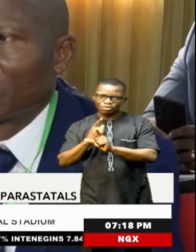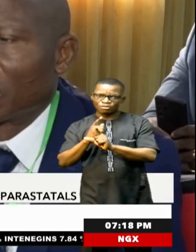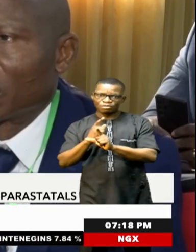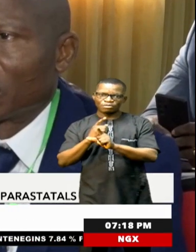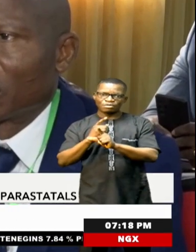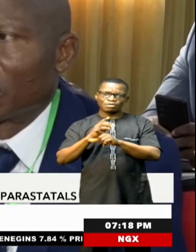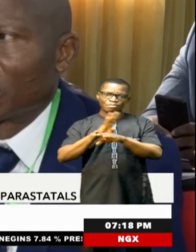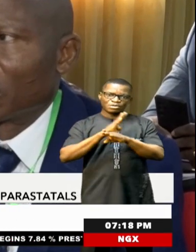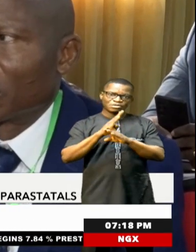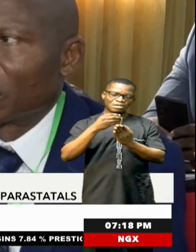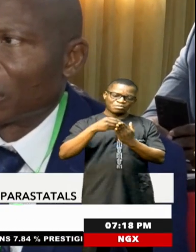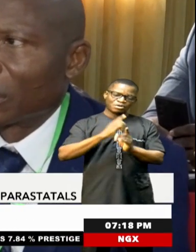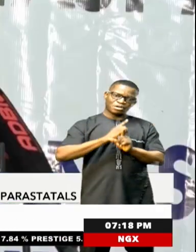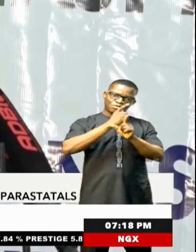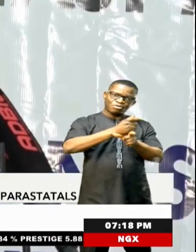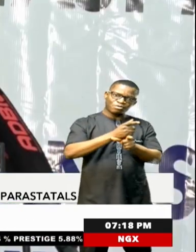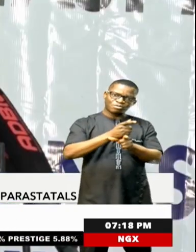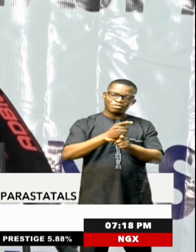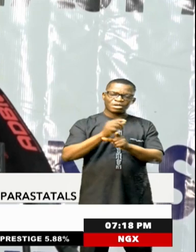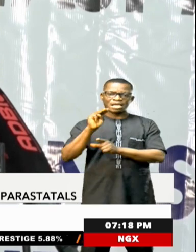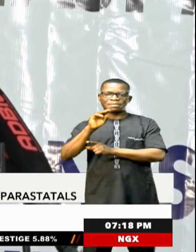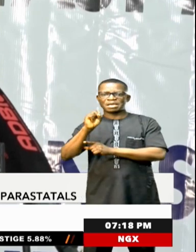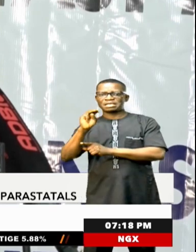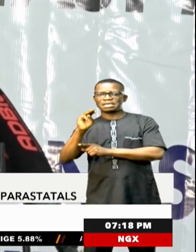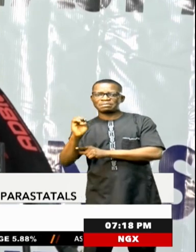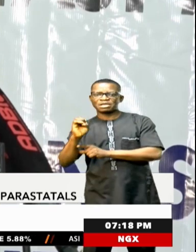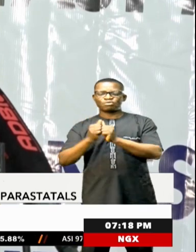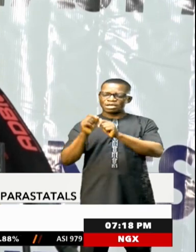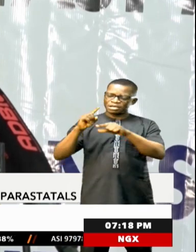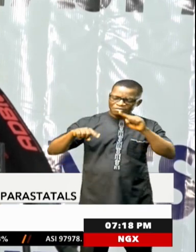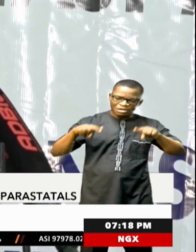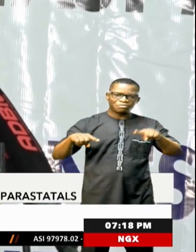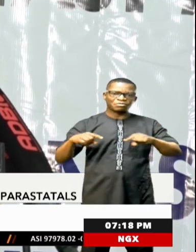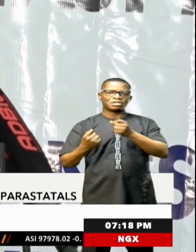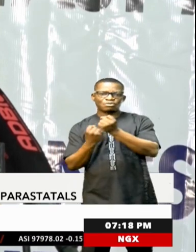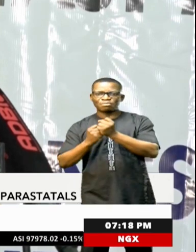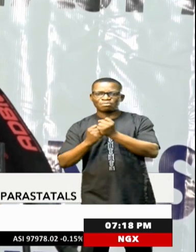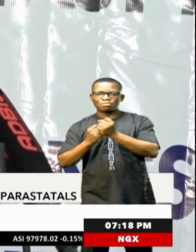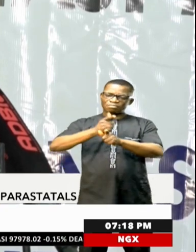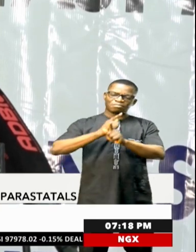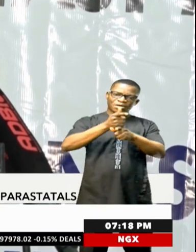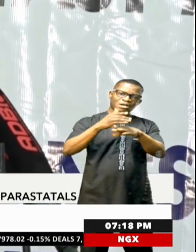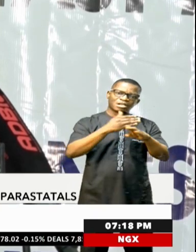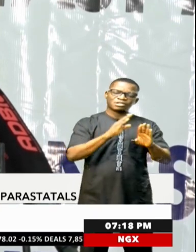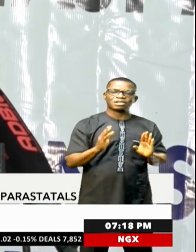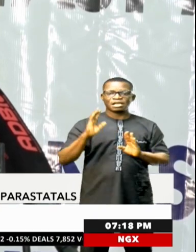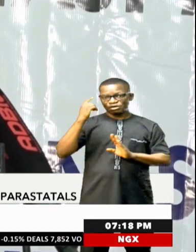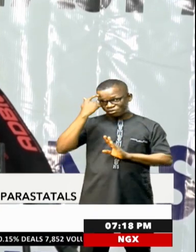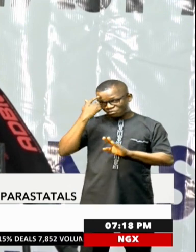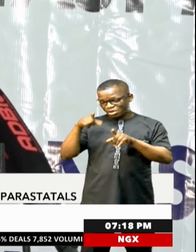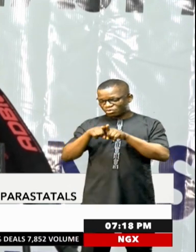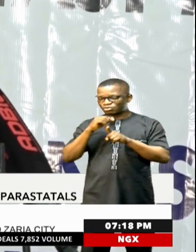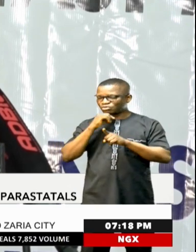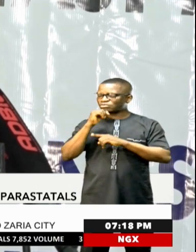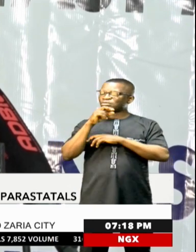loans to big and small businesses, as well as different support grants. The government is also not